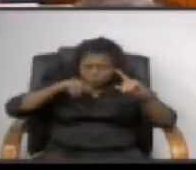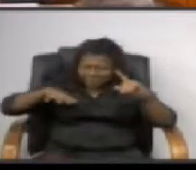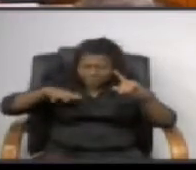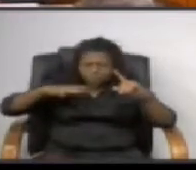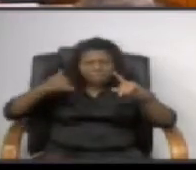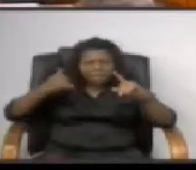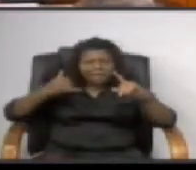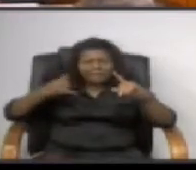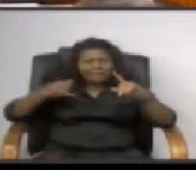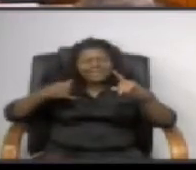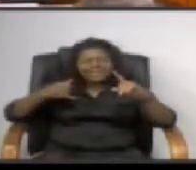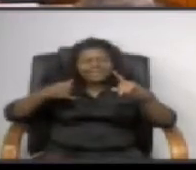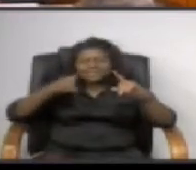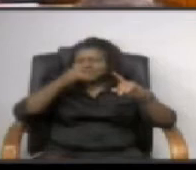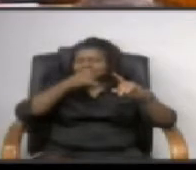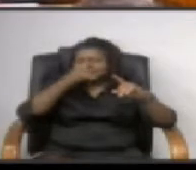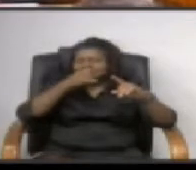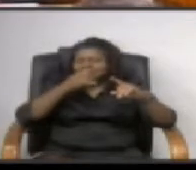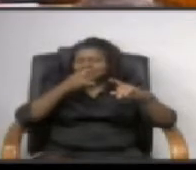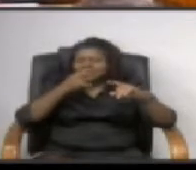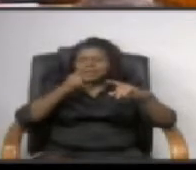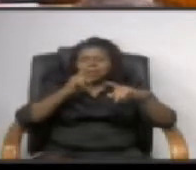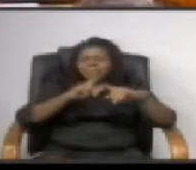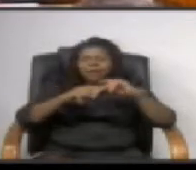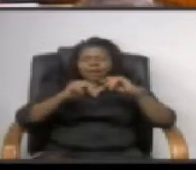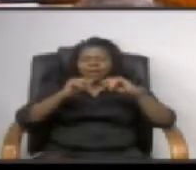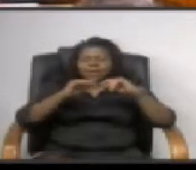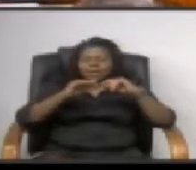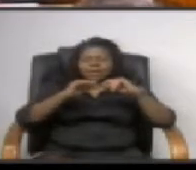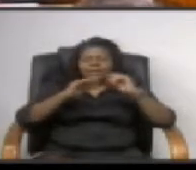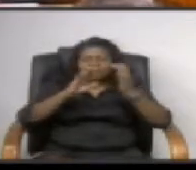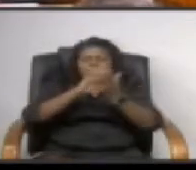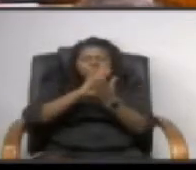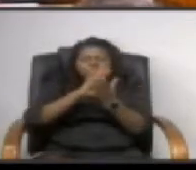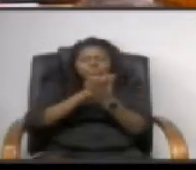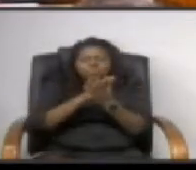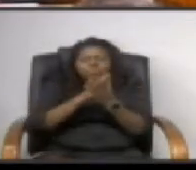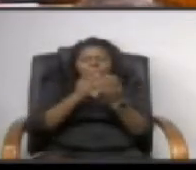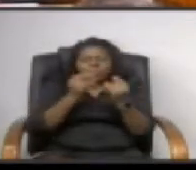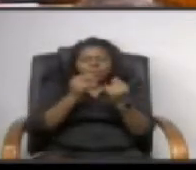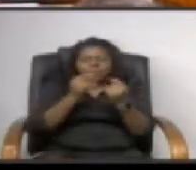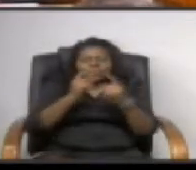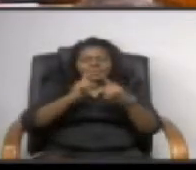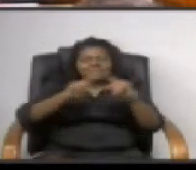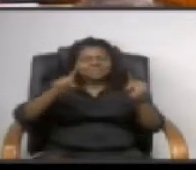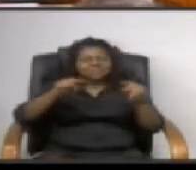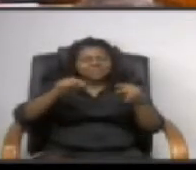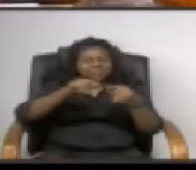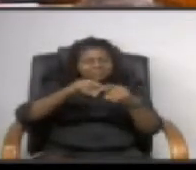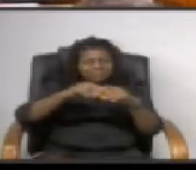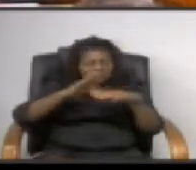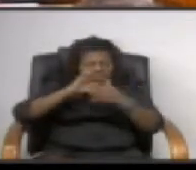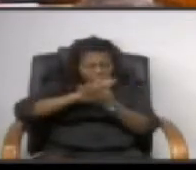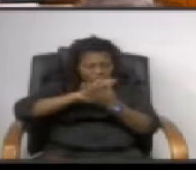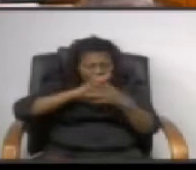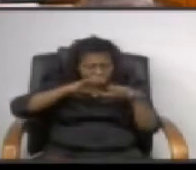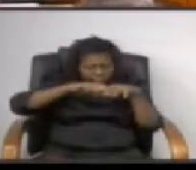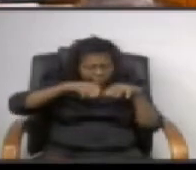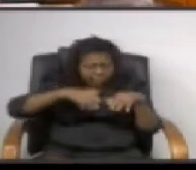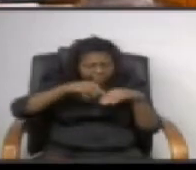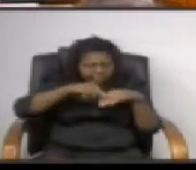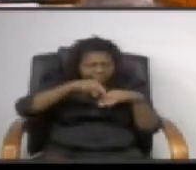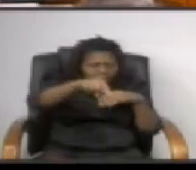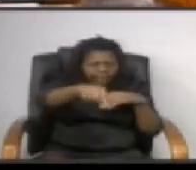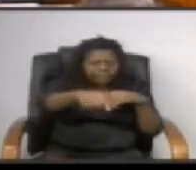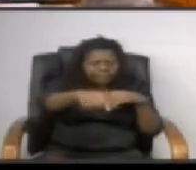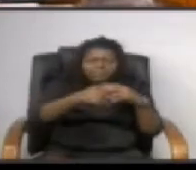school is on the school property in different places uh where there is not a school